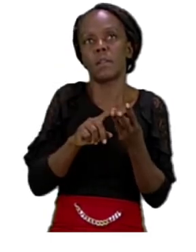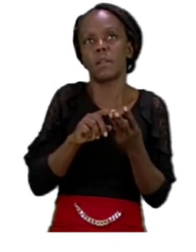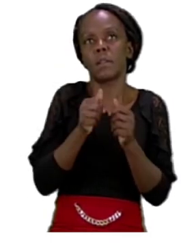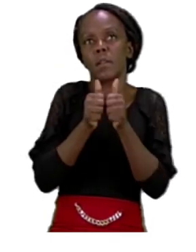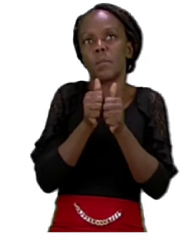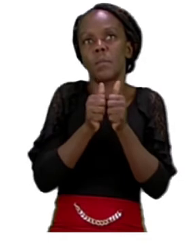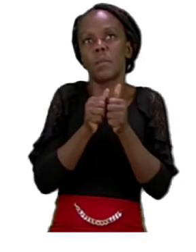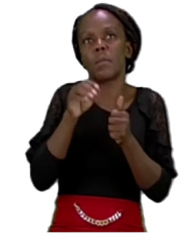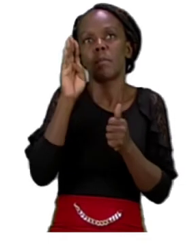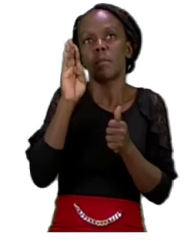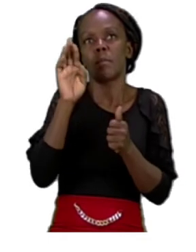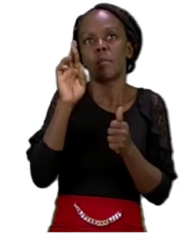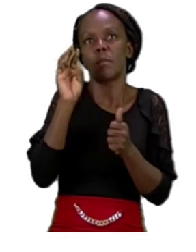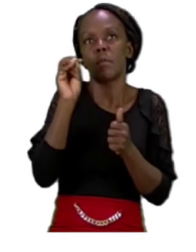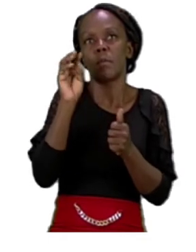brother, brother,